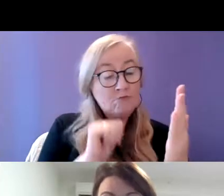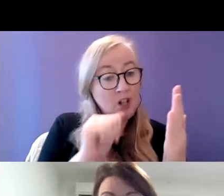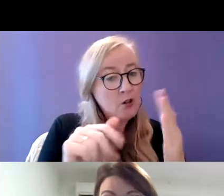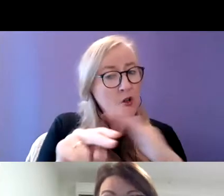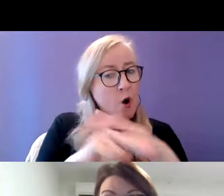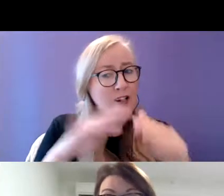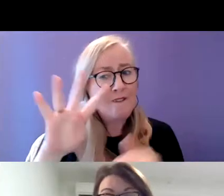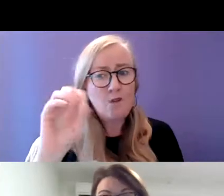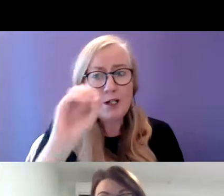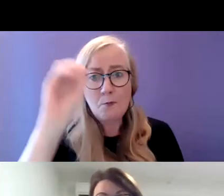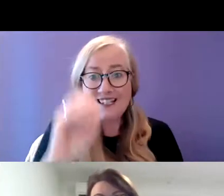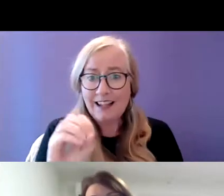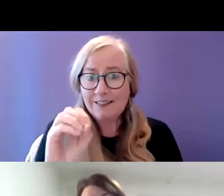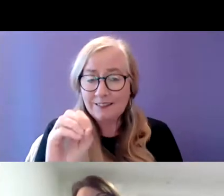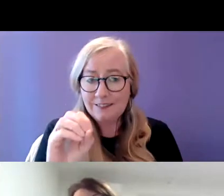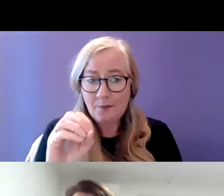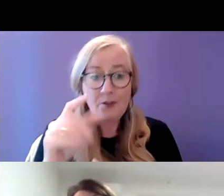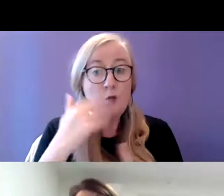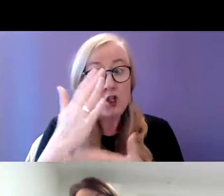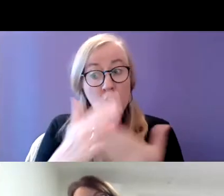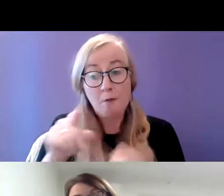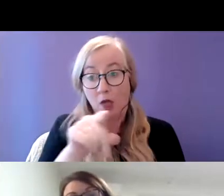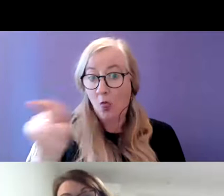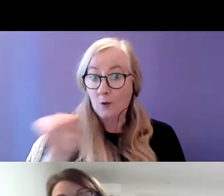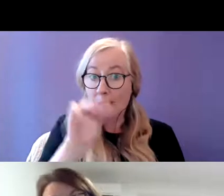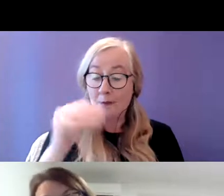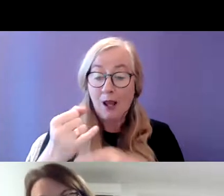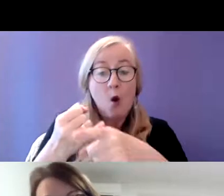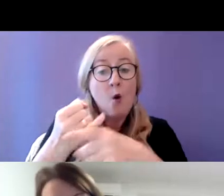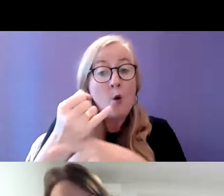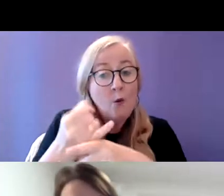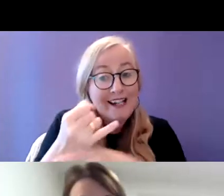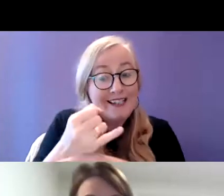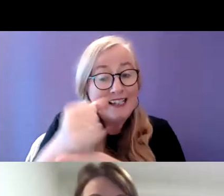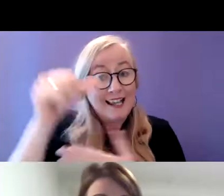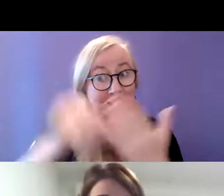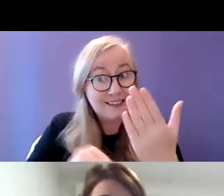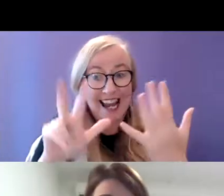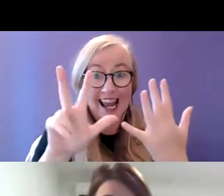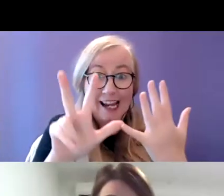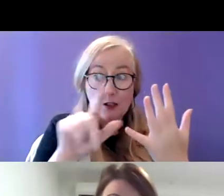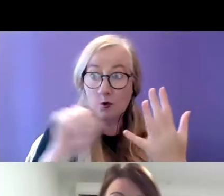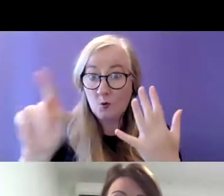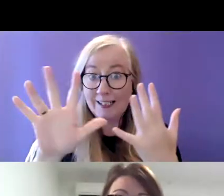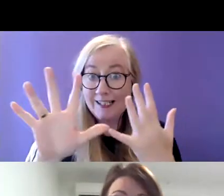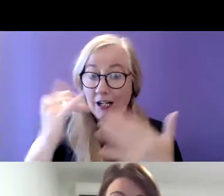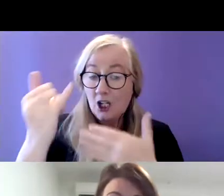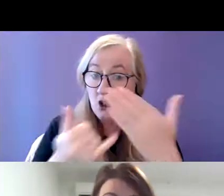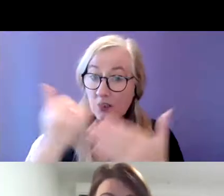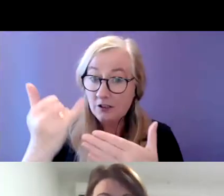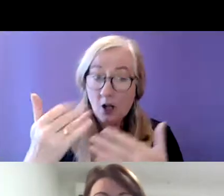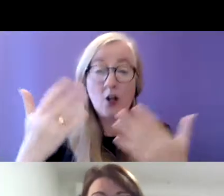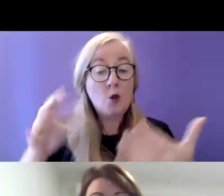who are on the social housing list. But some of those people were on the waiting list for 8 to 10 years. The profile in terms of